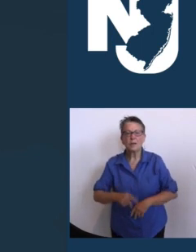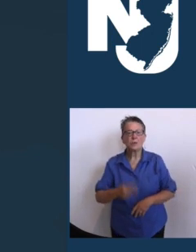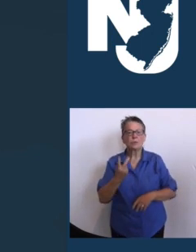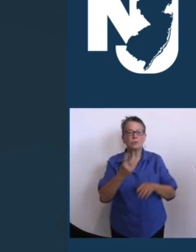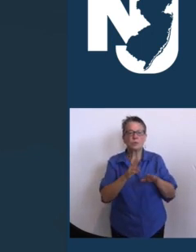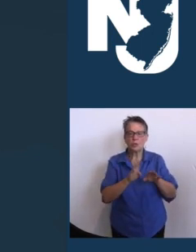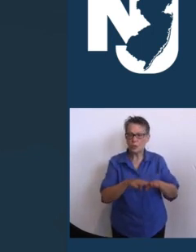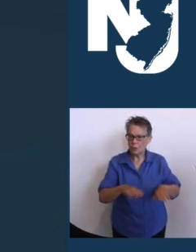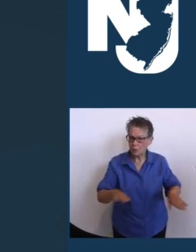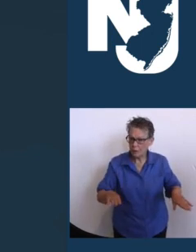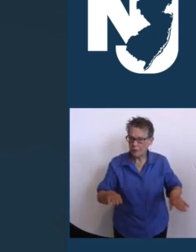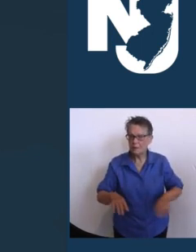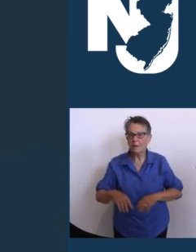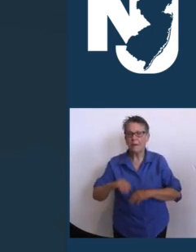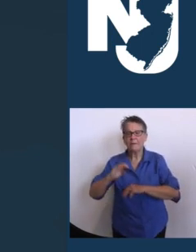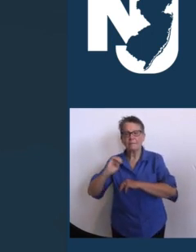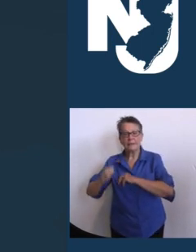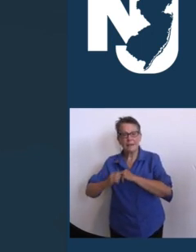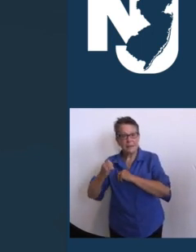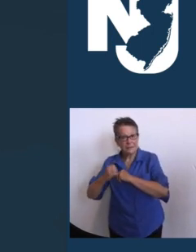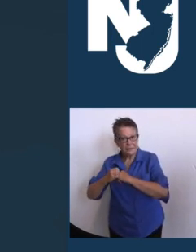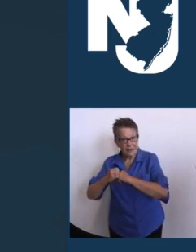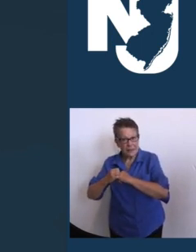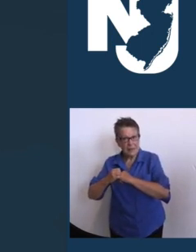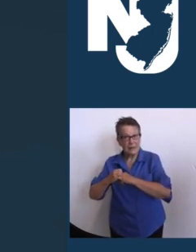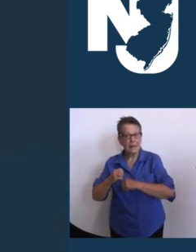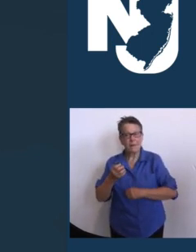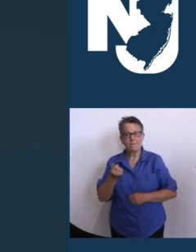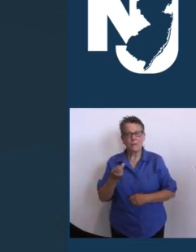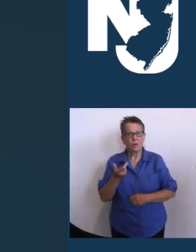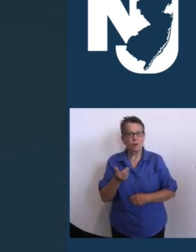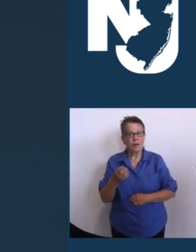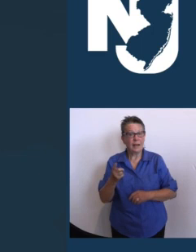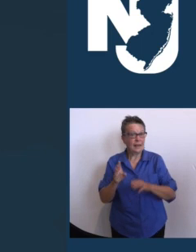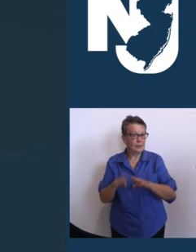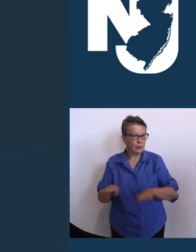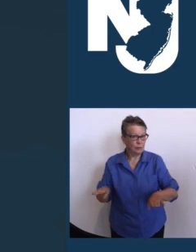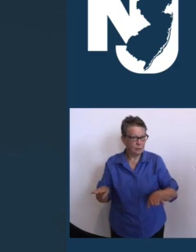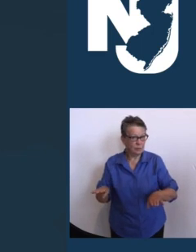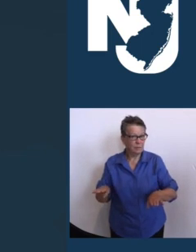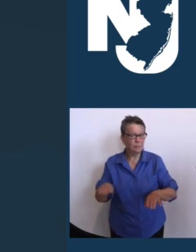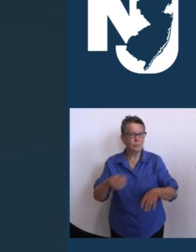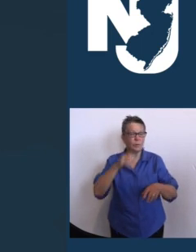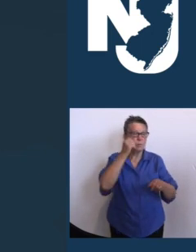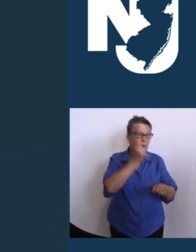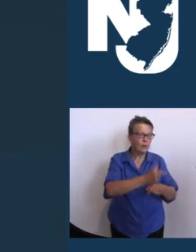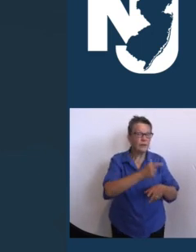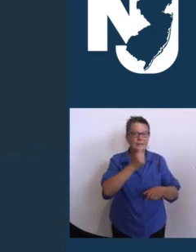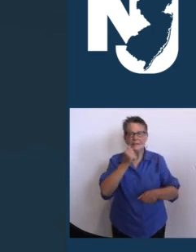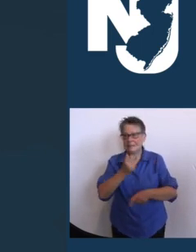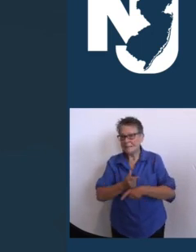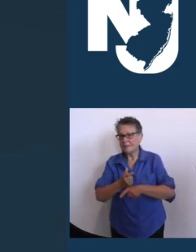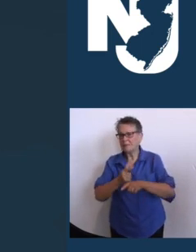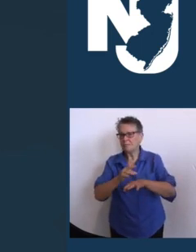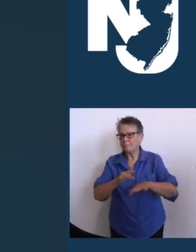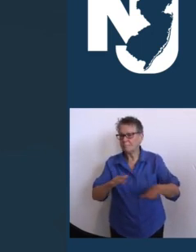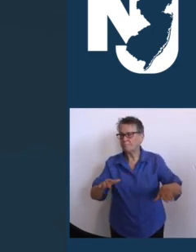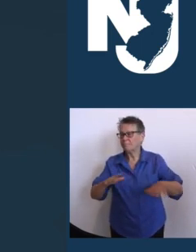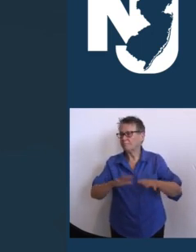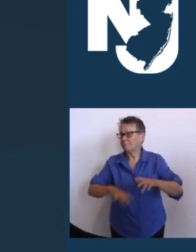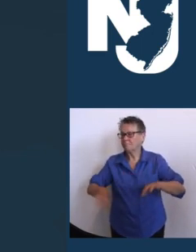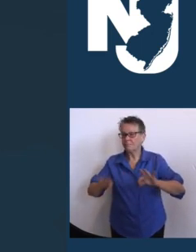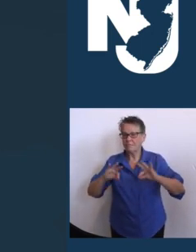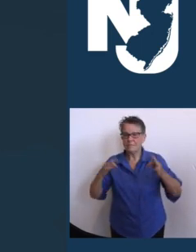Diane, and that's the woman on the left, his siblings, Ann, Sue, Lee, and Paul, and family member Robert. We are